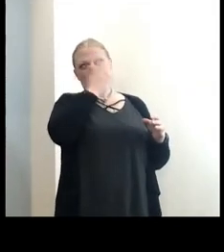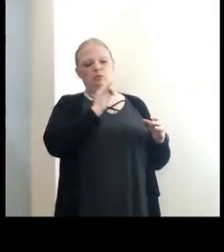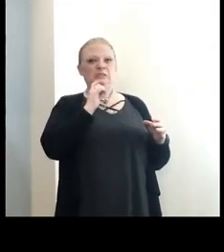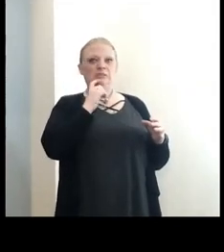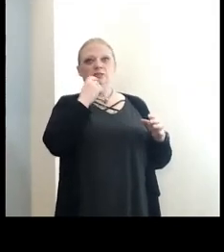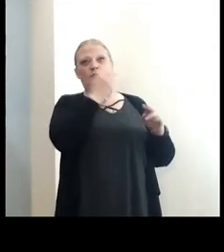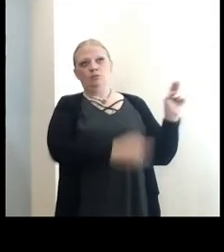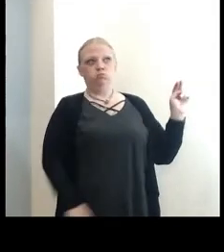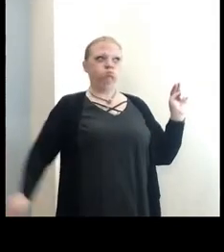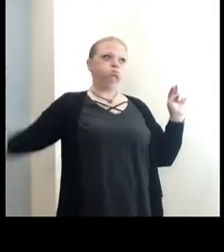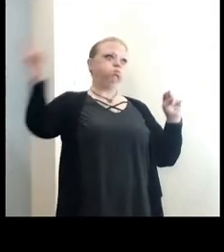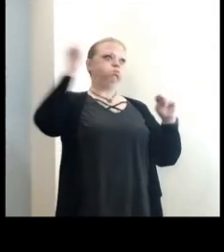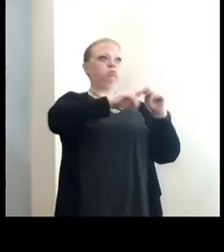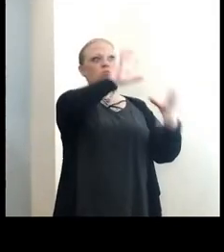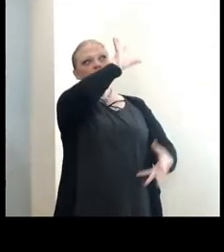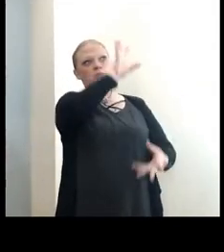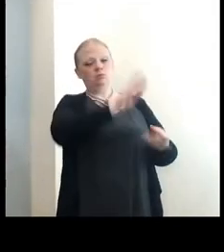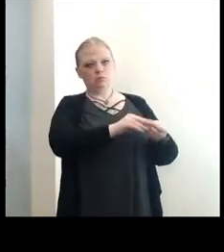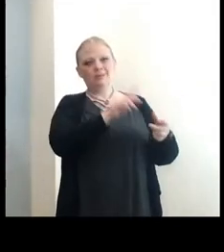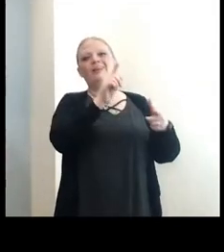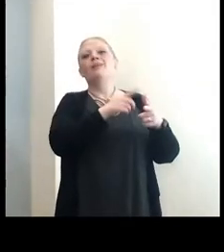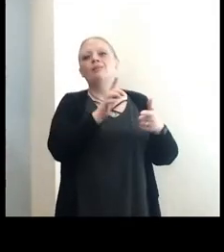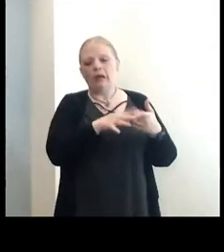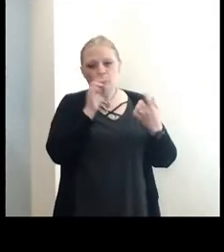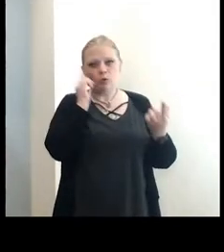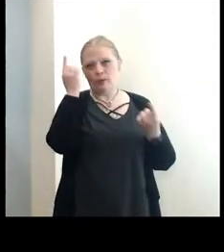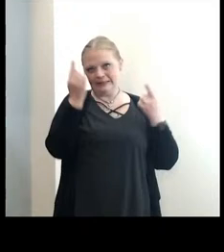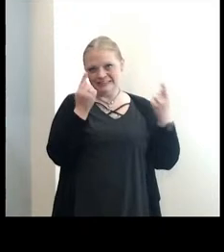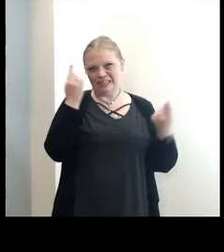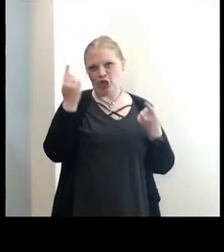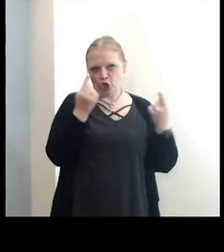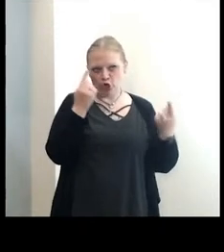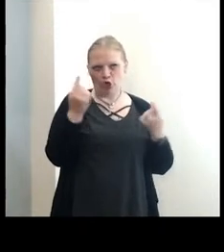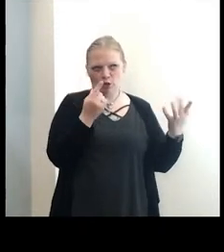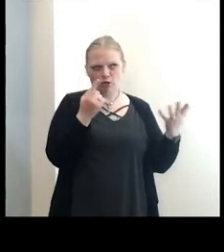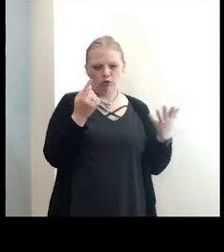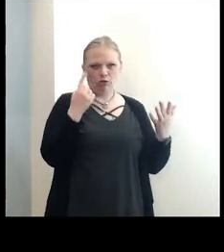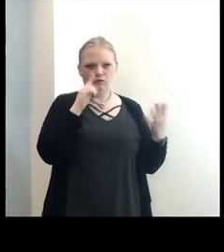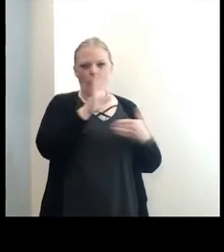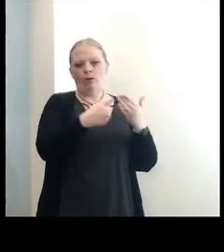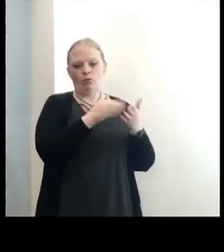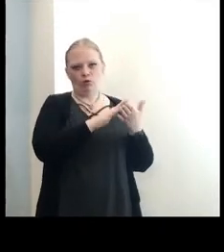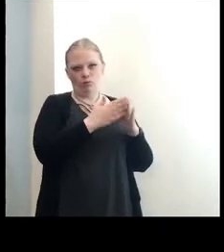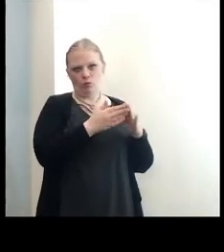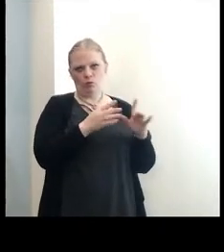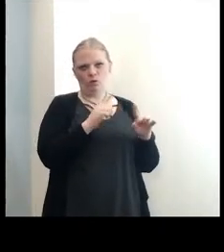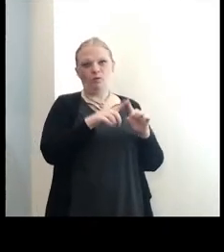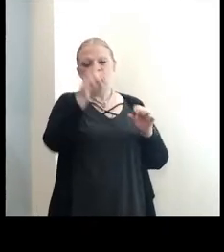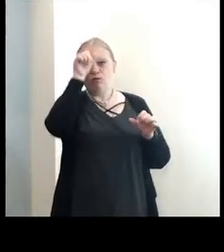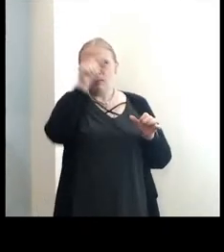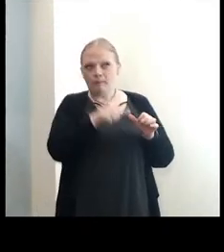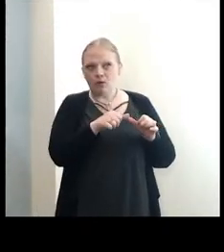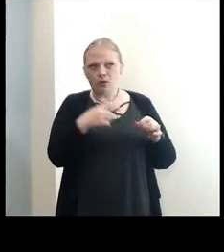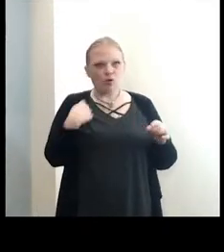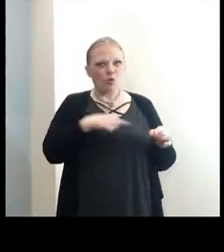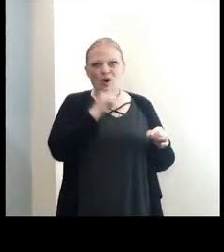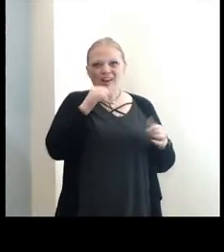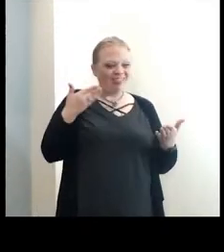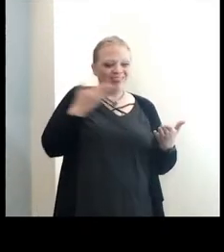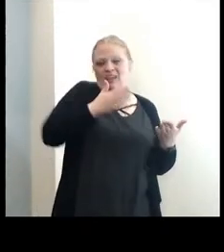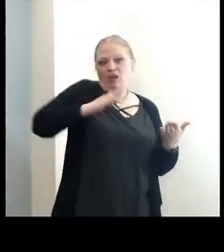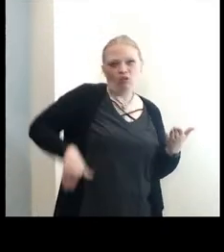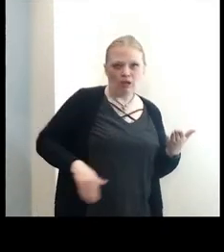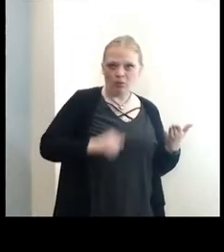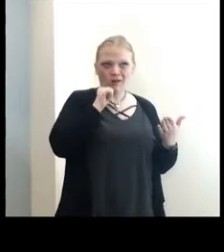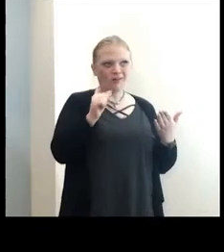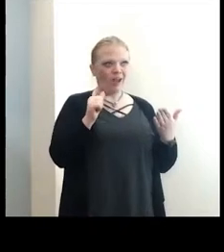in all new cases, then we'd have to consider it with regards to our greater community. But the thing to remember is we're not there yet. We're not